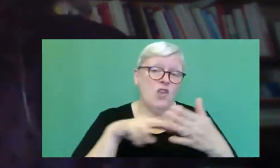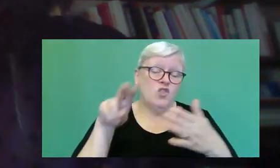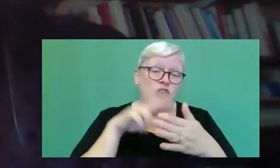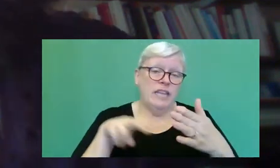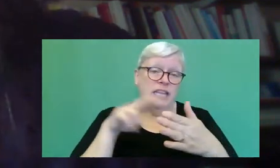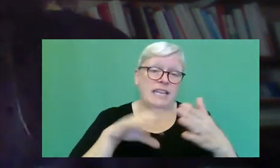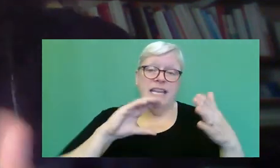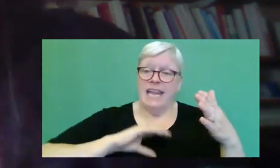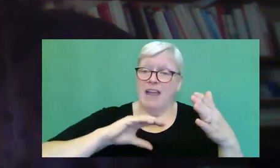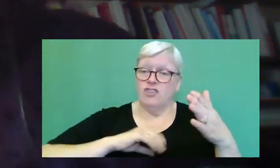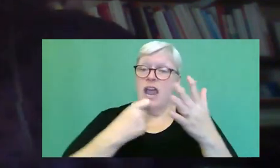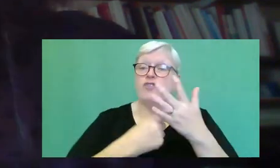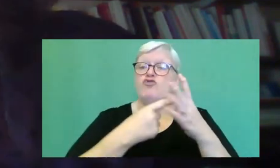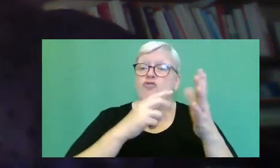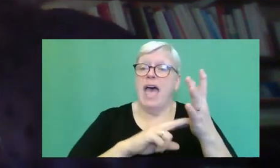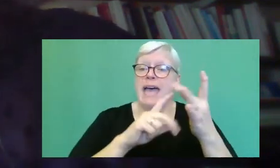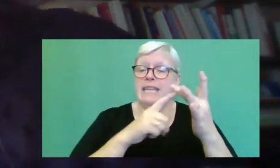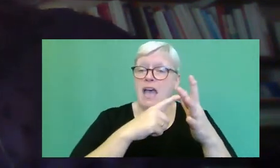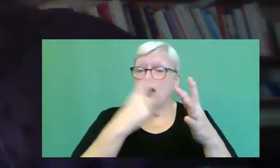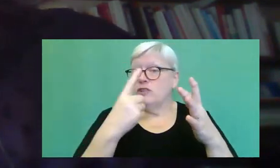character of Rania, who's a, who's a lawyer,